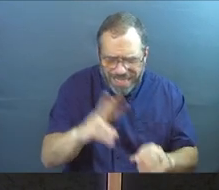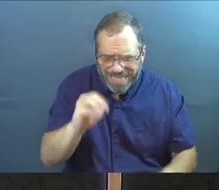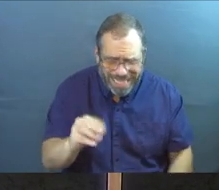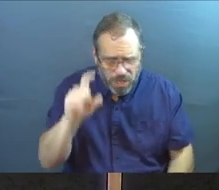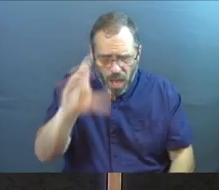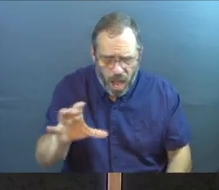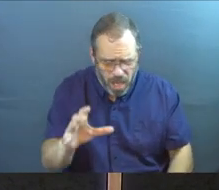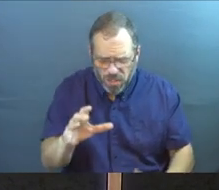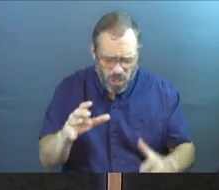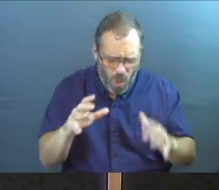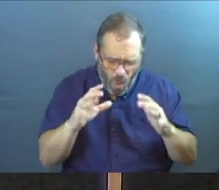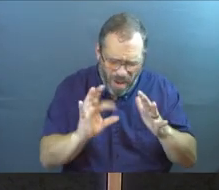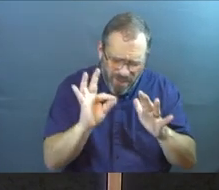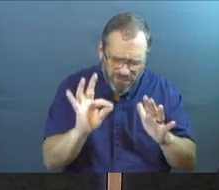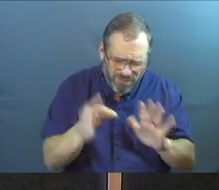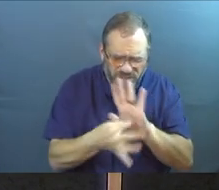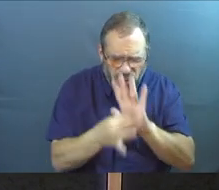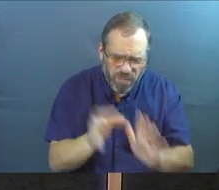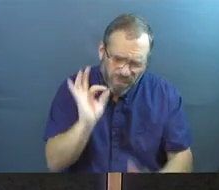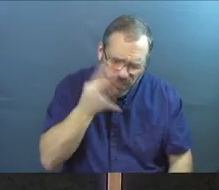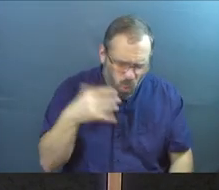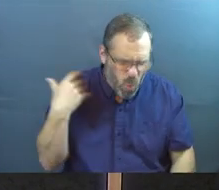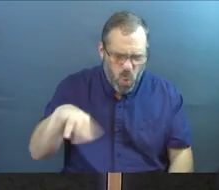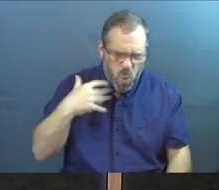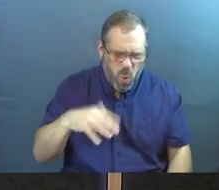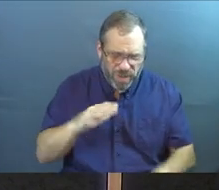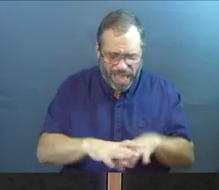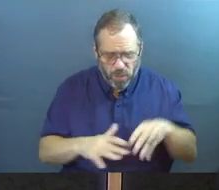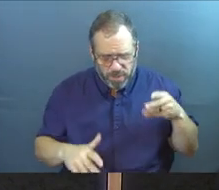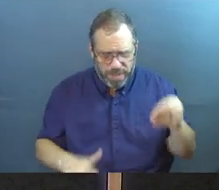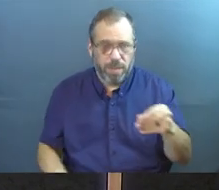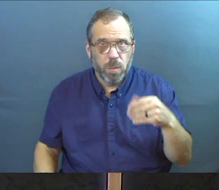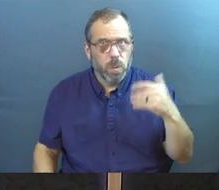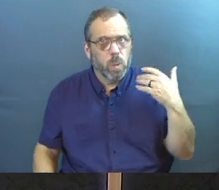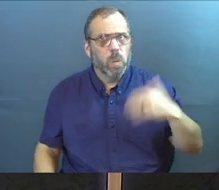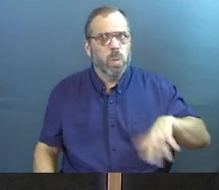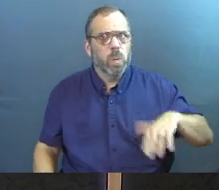60, or even 100 times as much as what was planted.